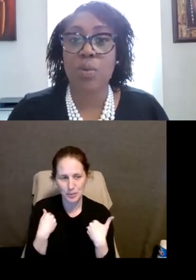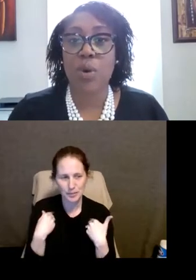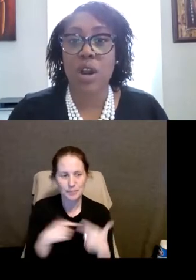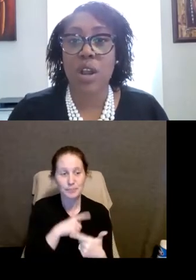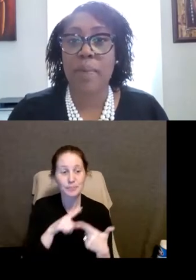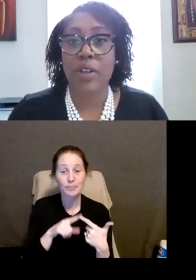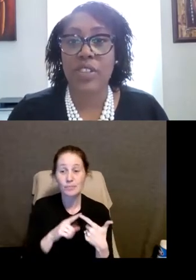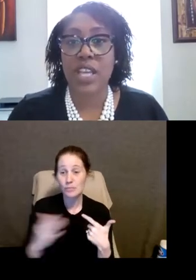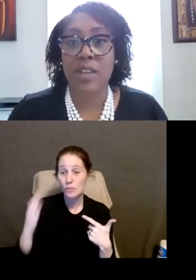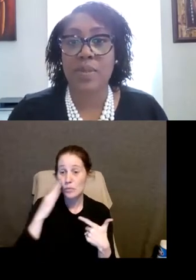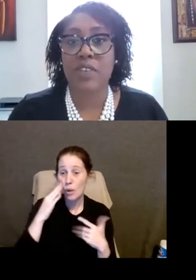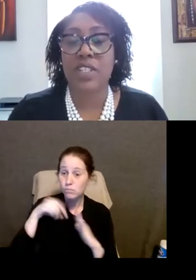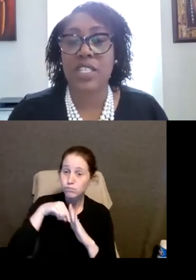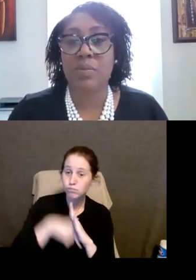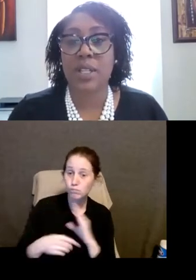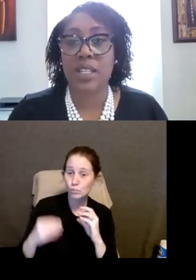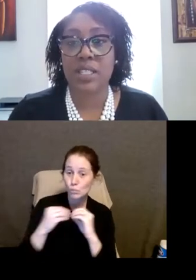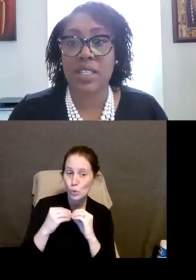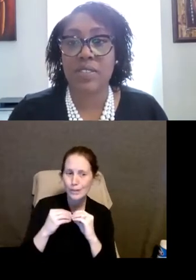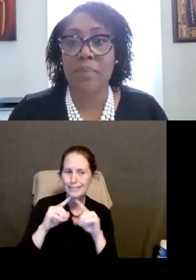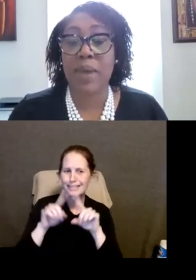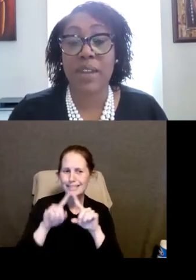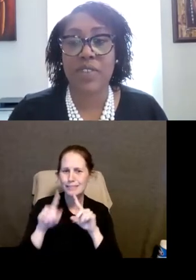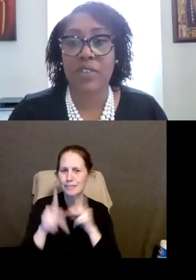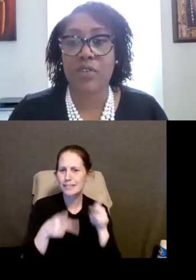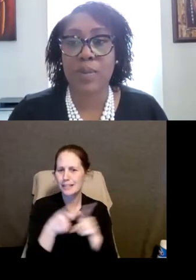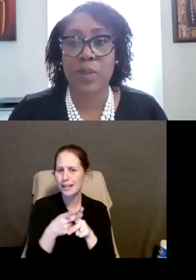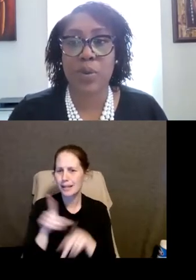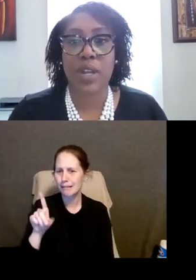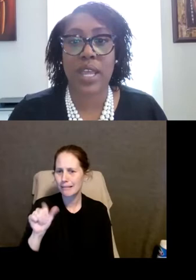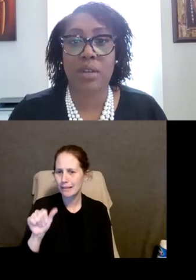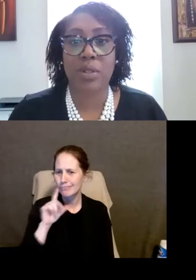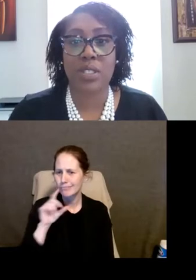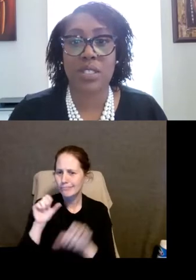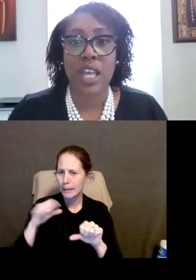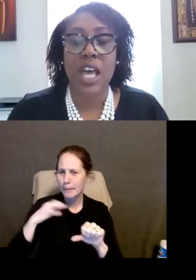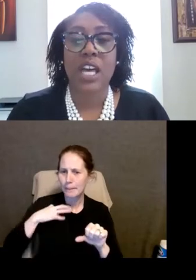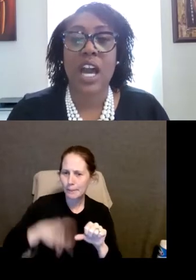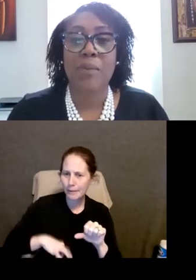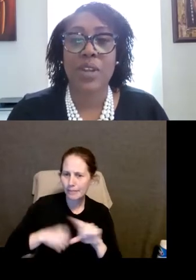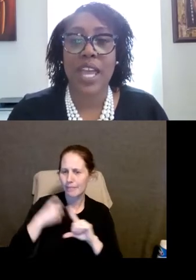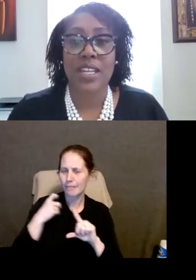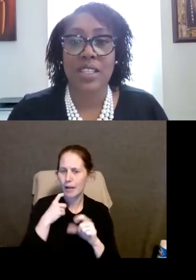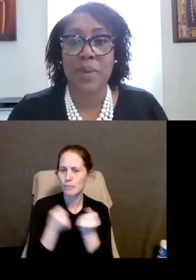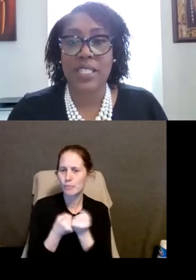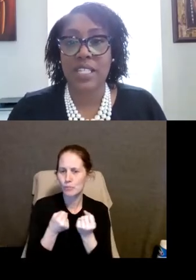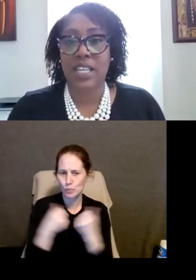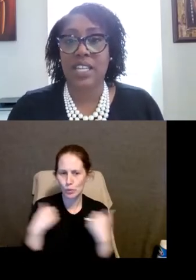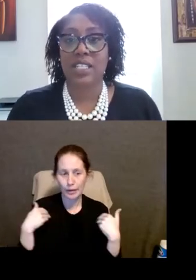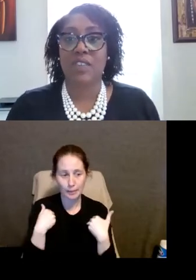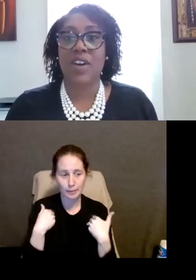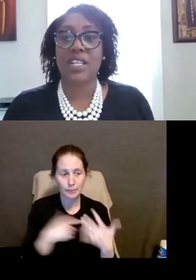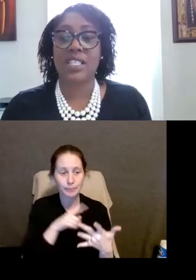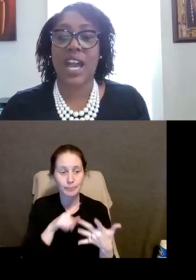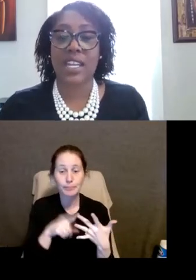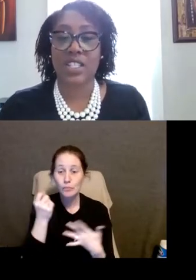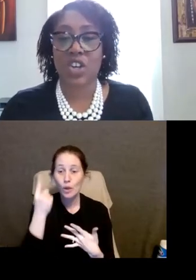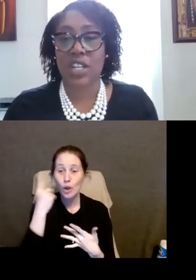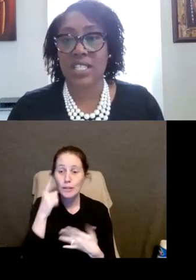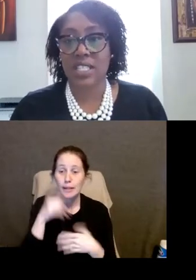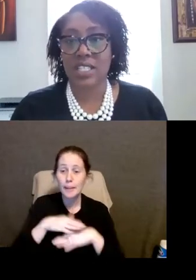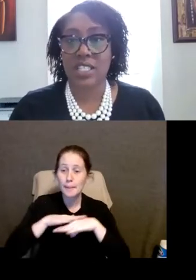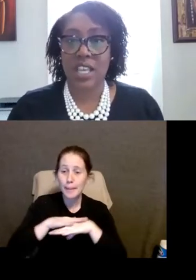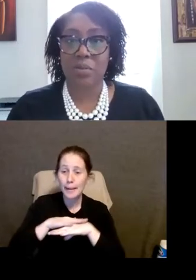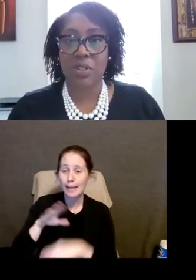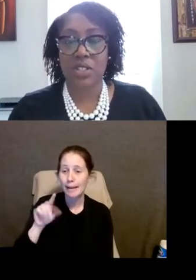know more about the types of disabilities that benefit from support animals, comprehend the basic tenets of HUD's guidance